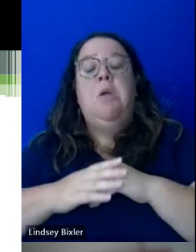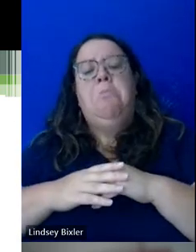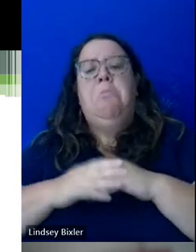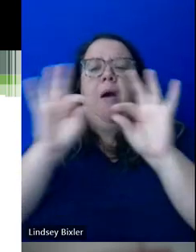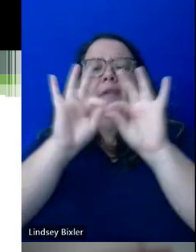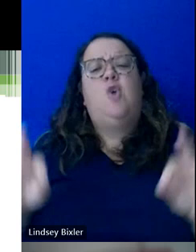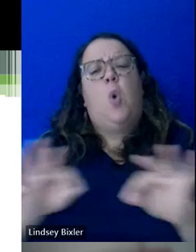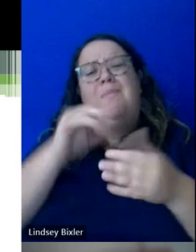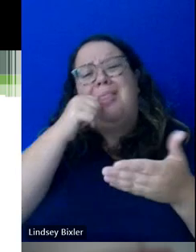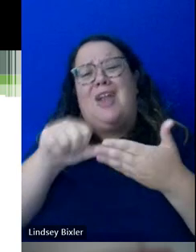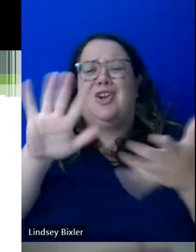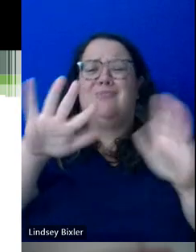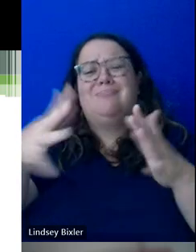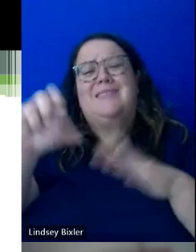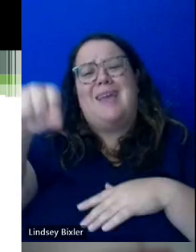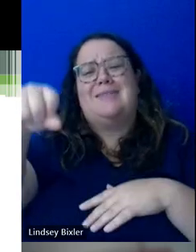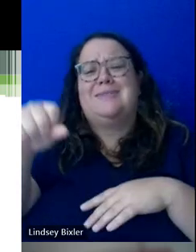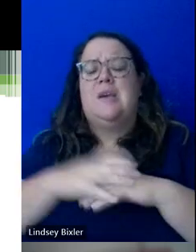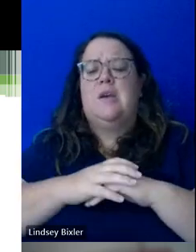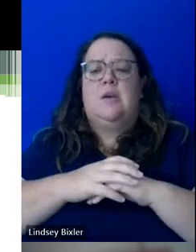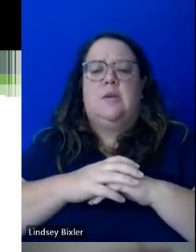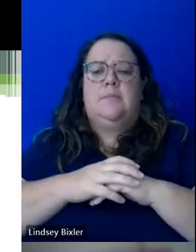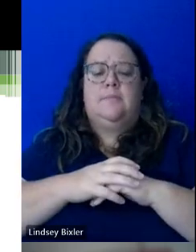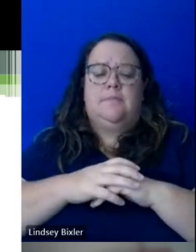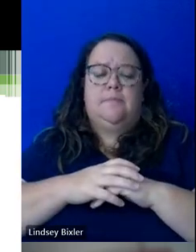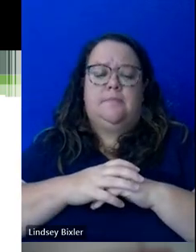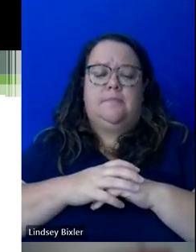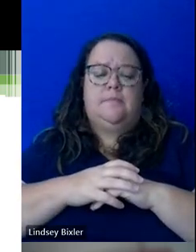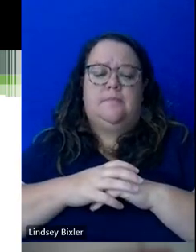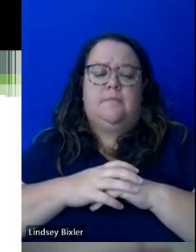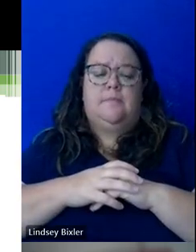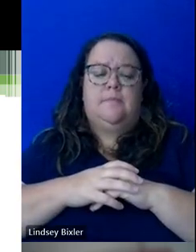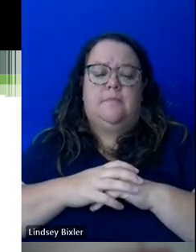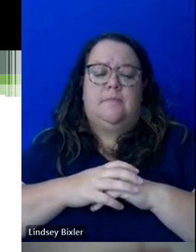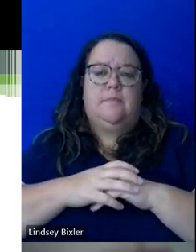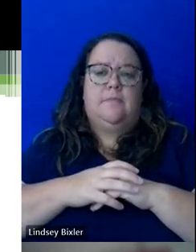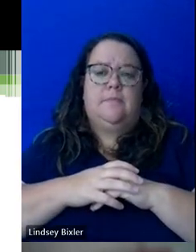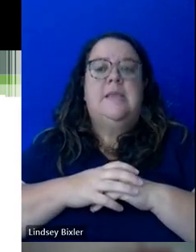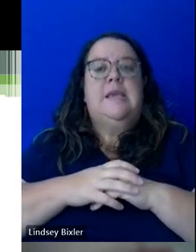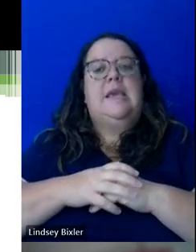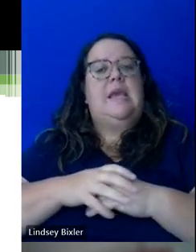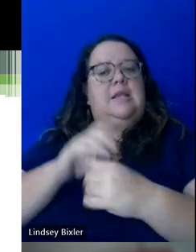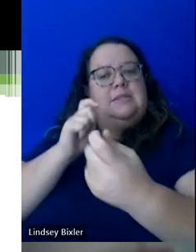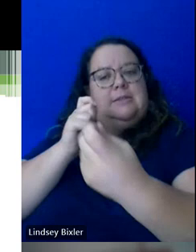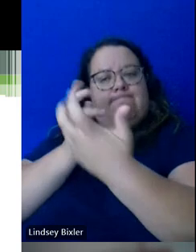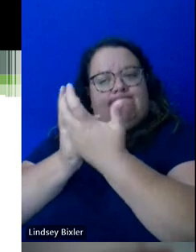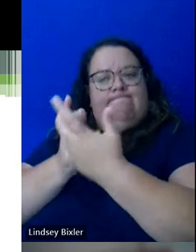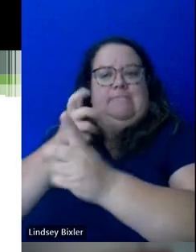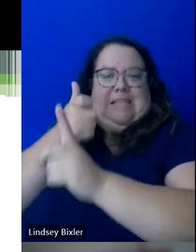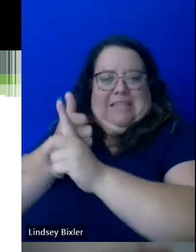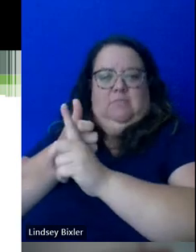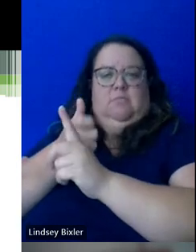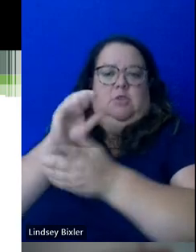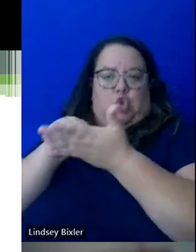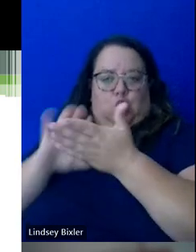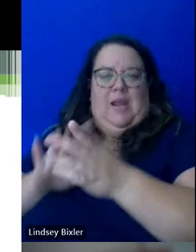if you will. It is only, it's particular to each student by their own accommodations that have been